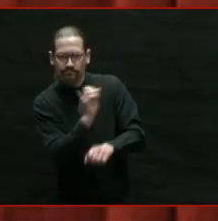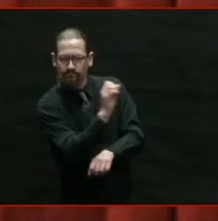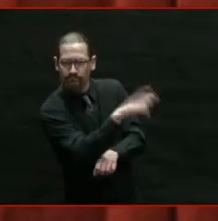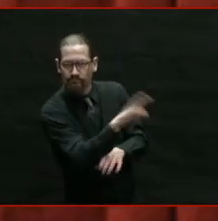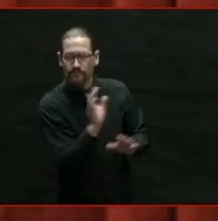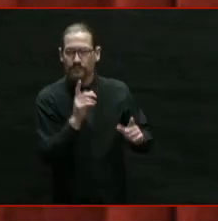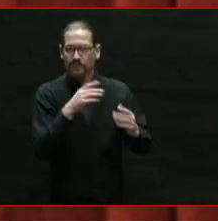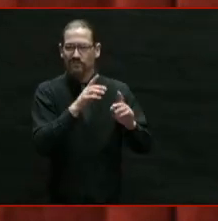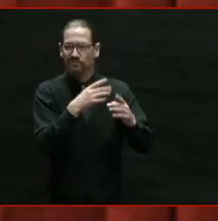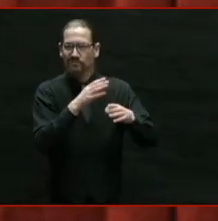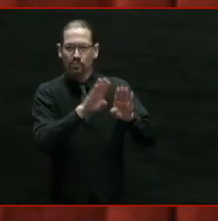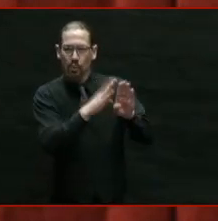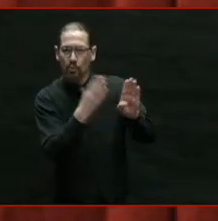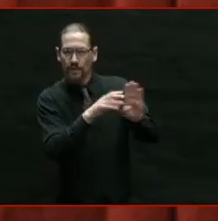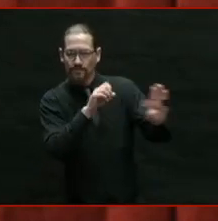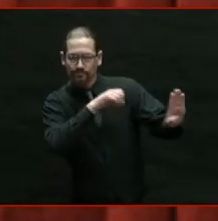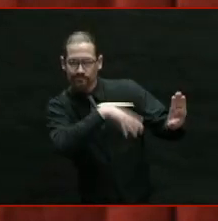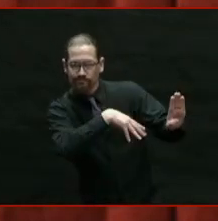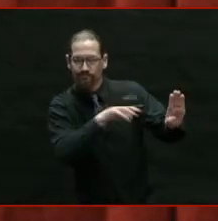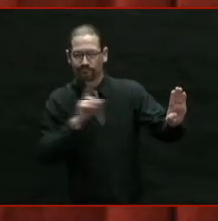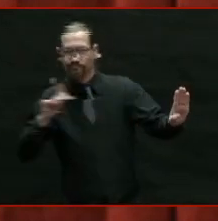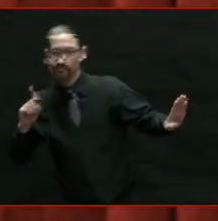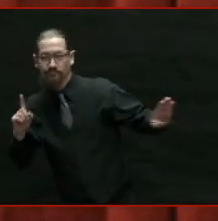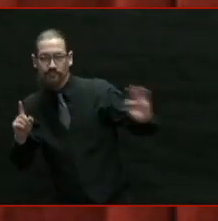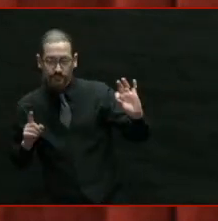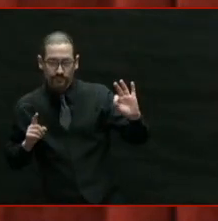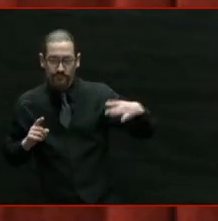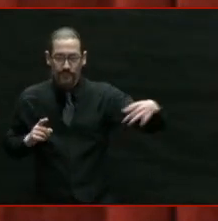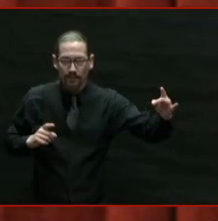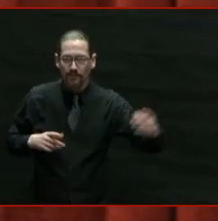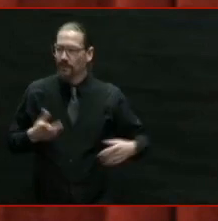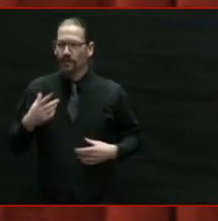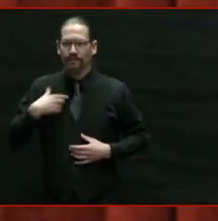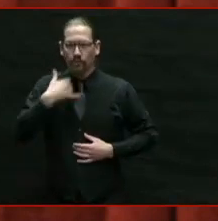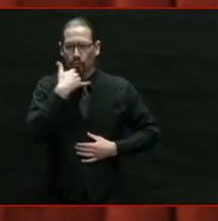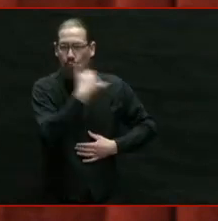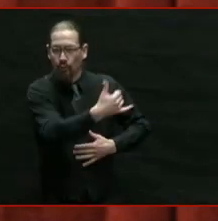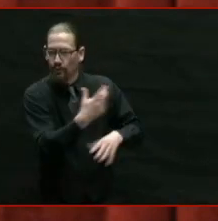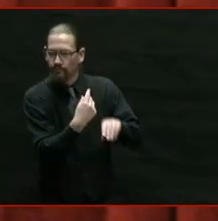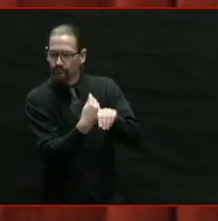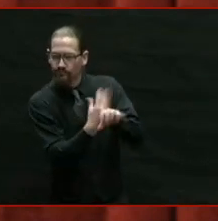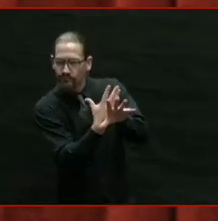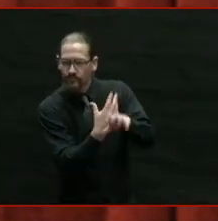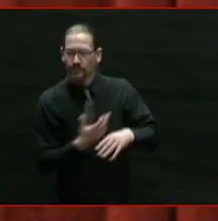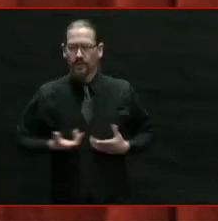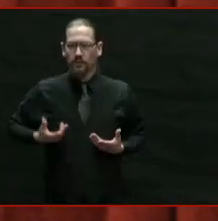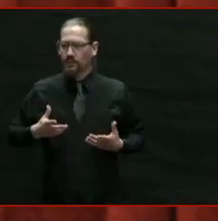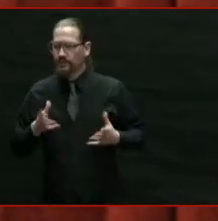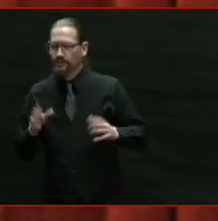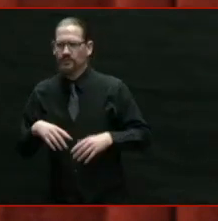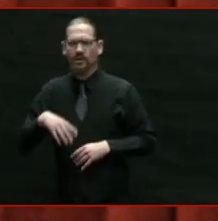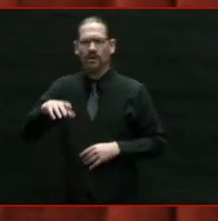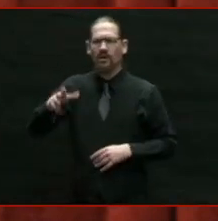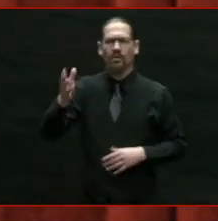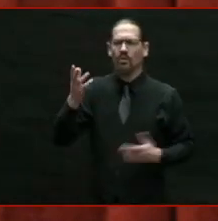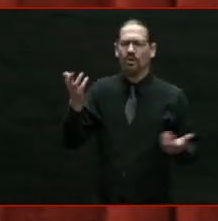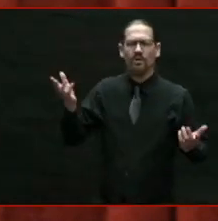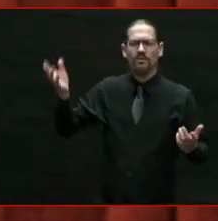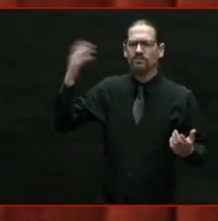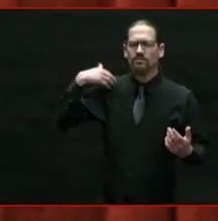I think about all those businesses that changed their business on a dime and moved overnight